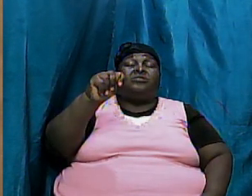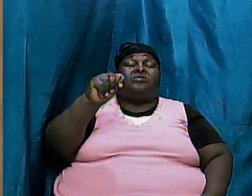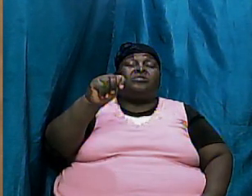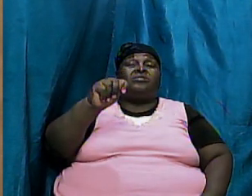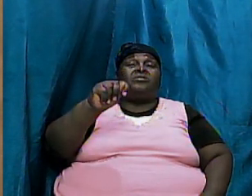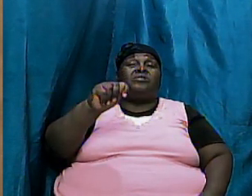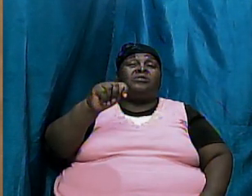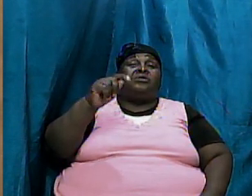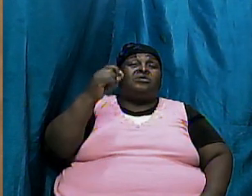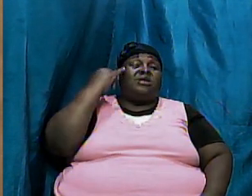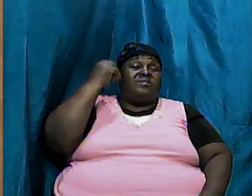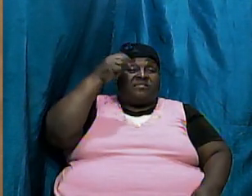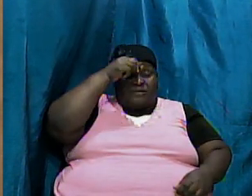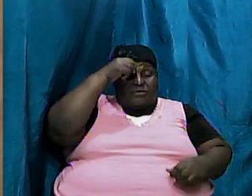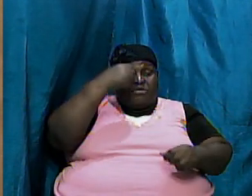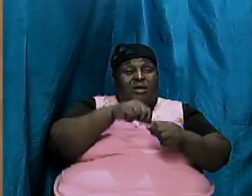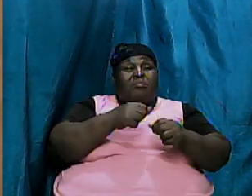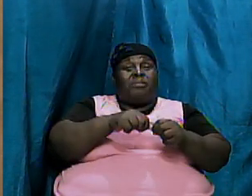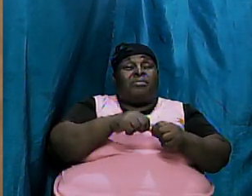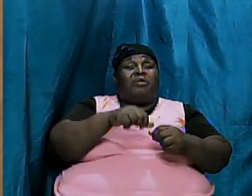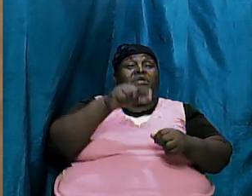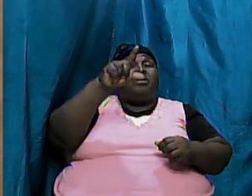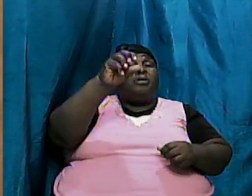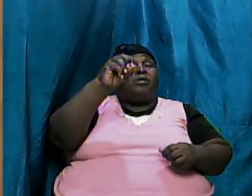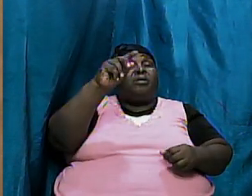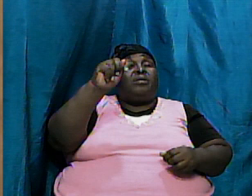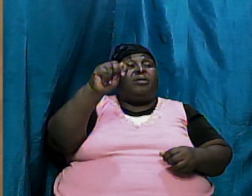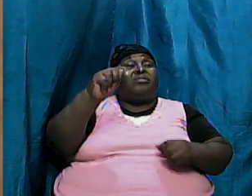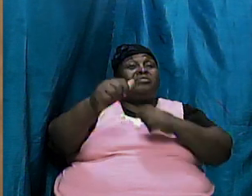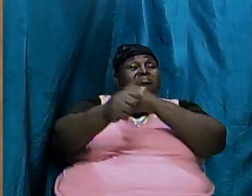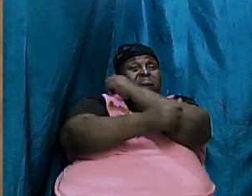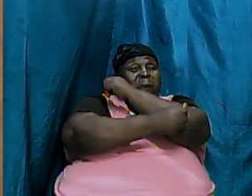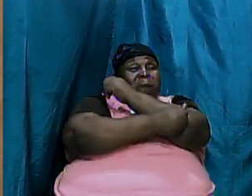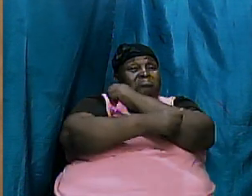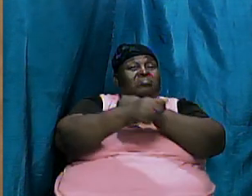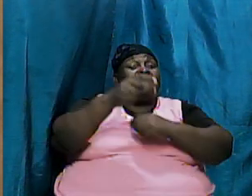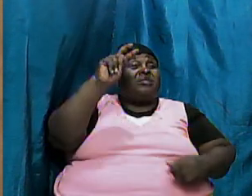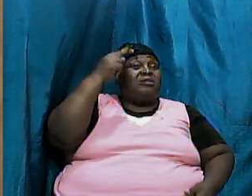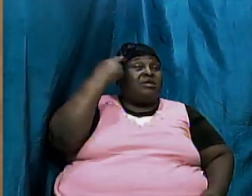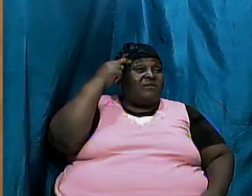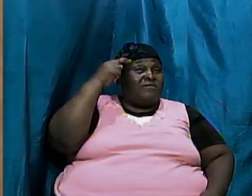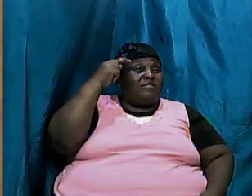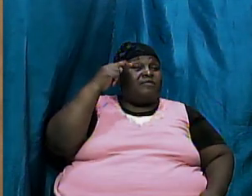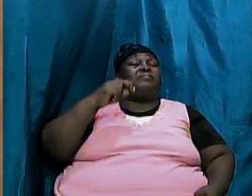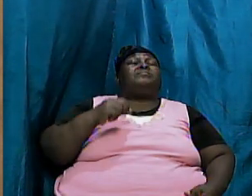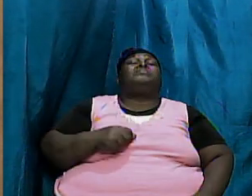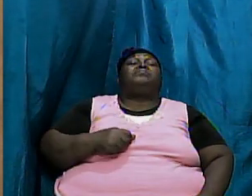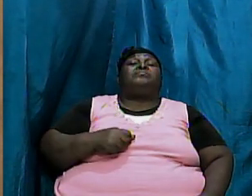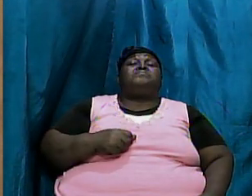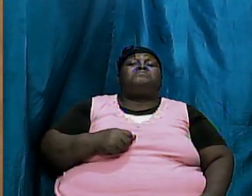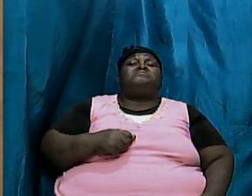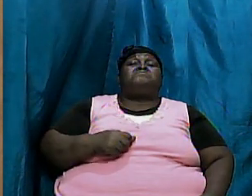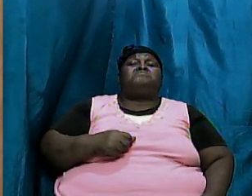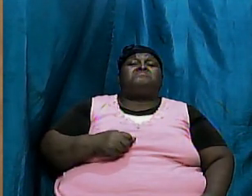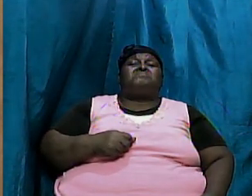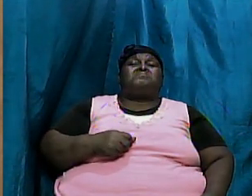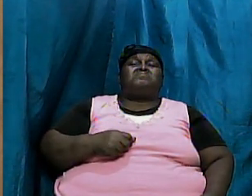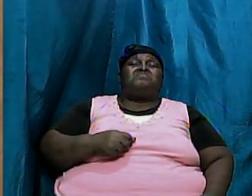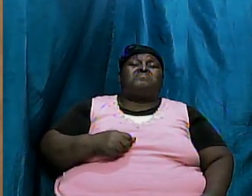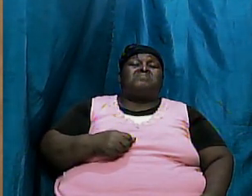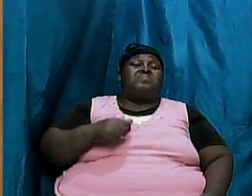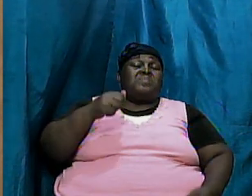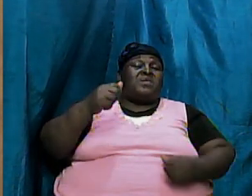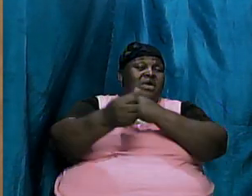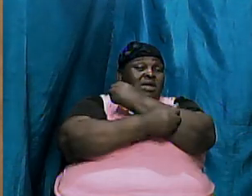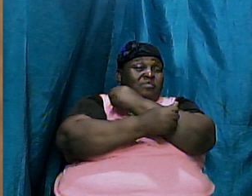recall Lot was Abraham's nephew right is Abraham's brother died